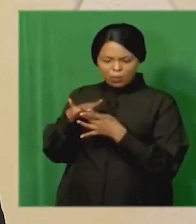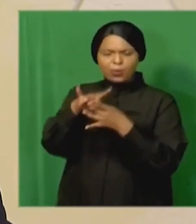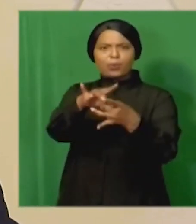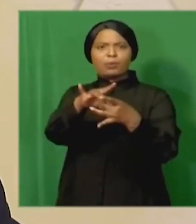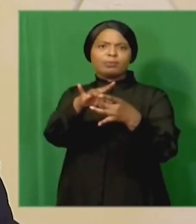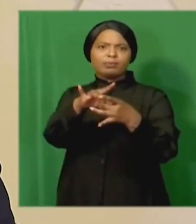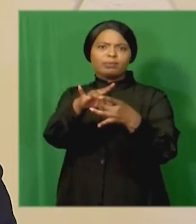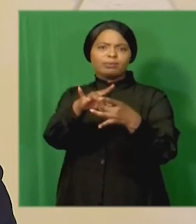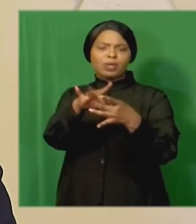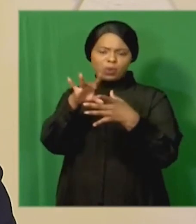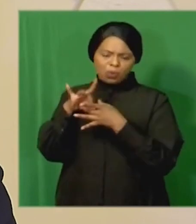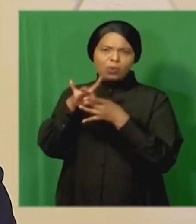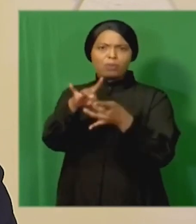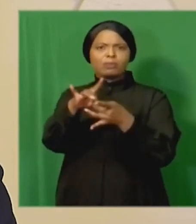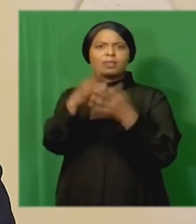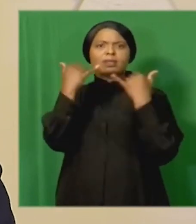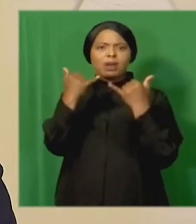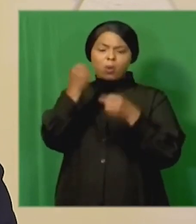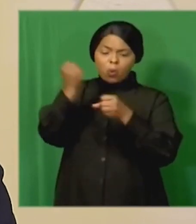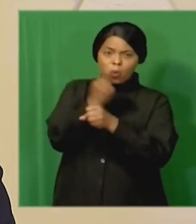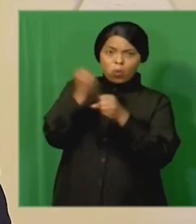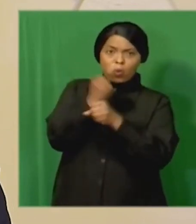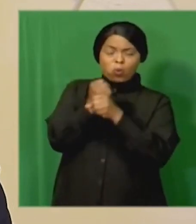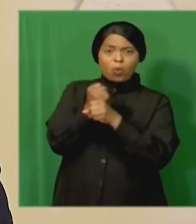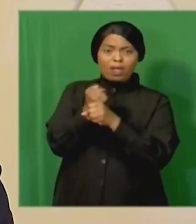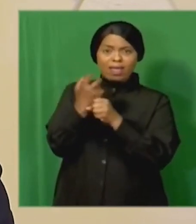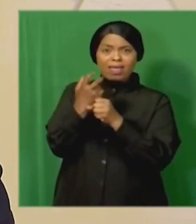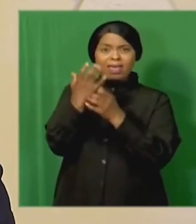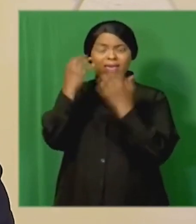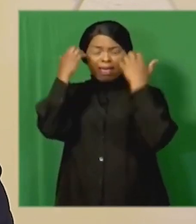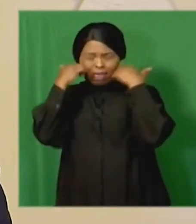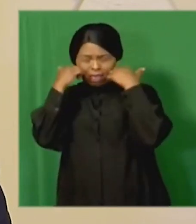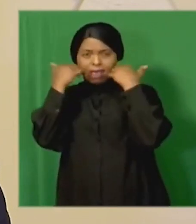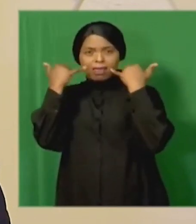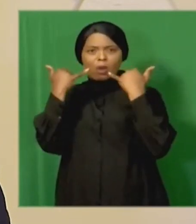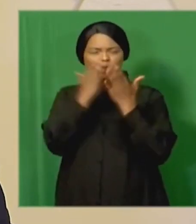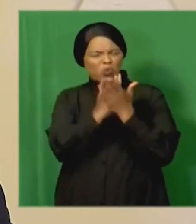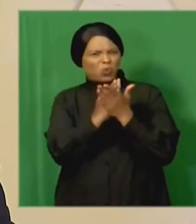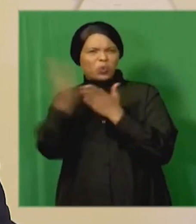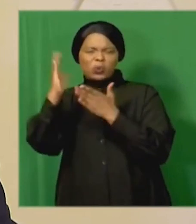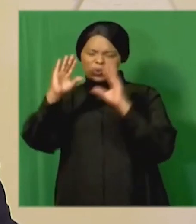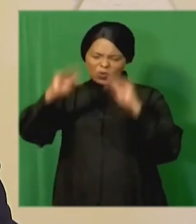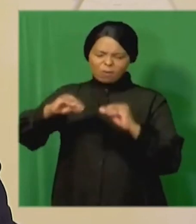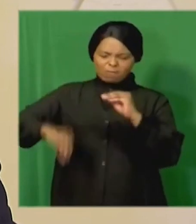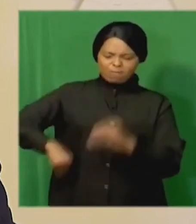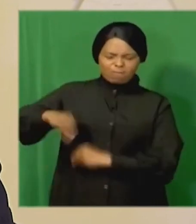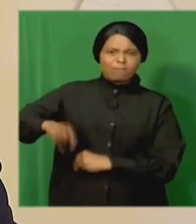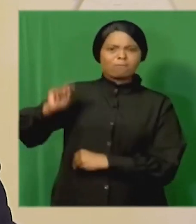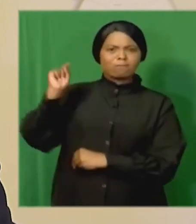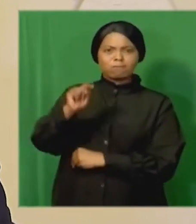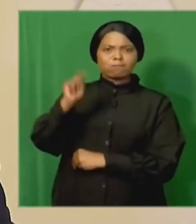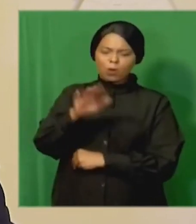to undertake this task to combat corruption in all its forms in